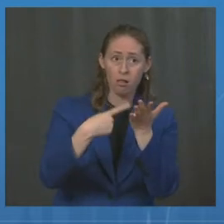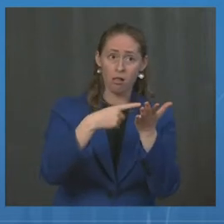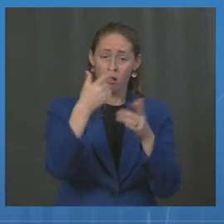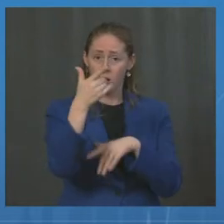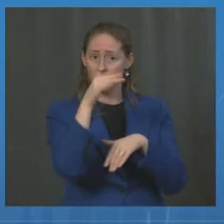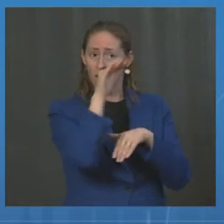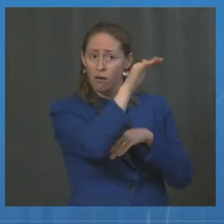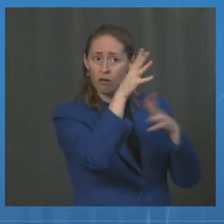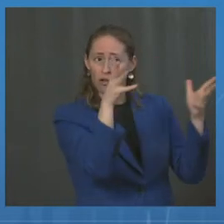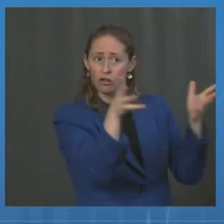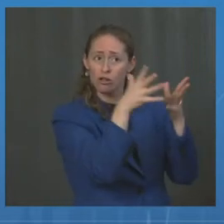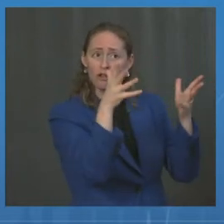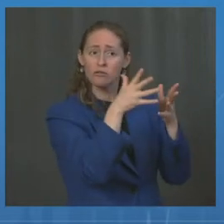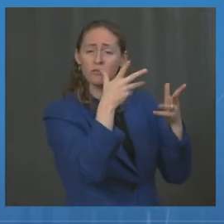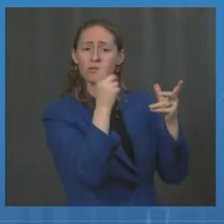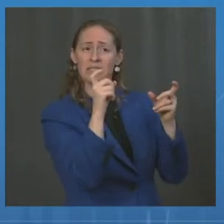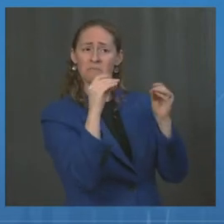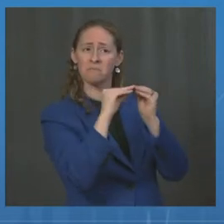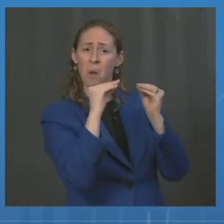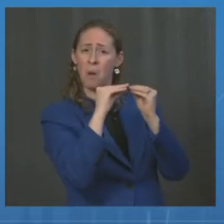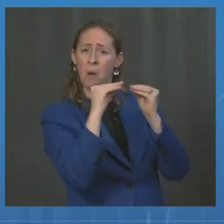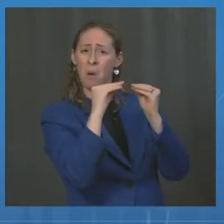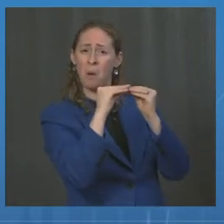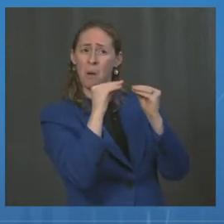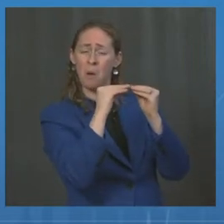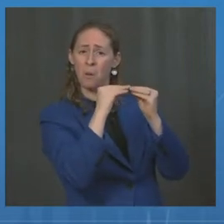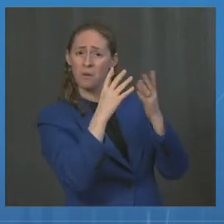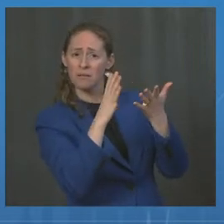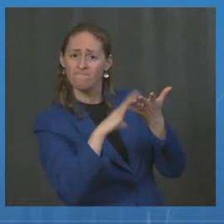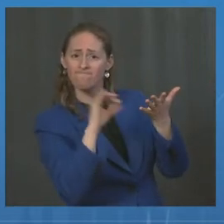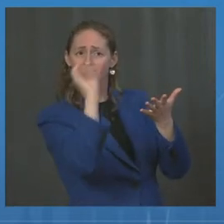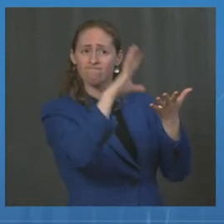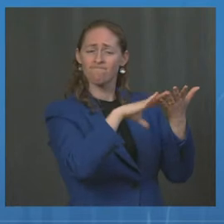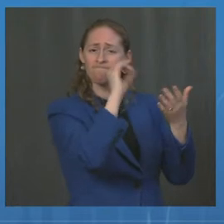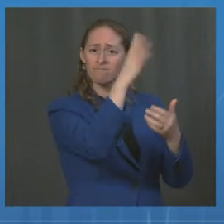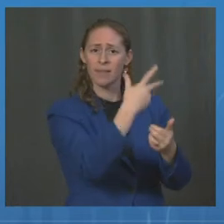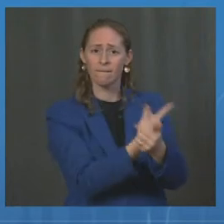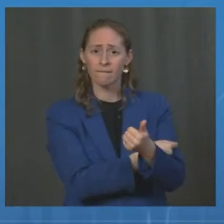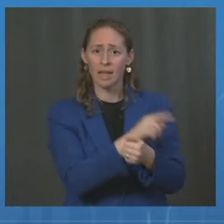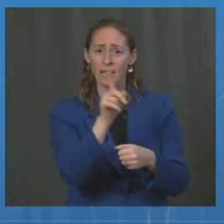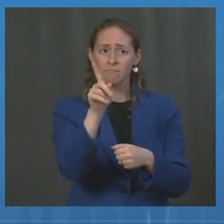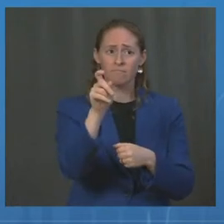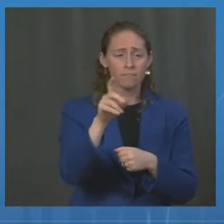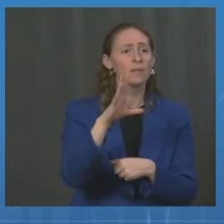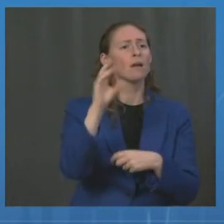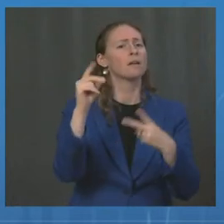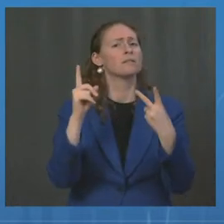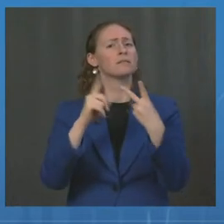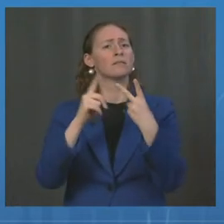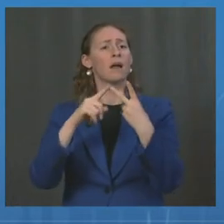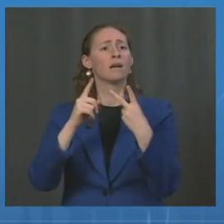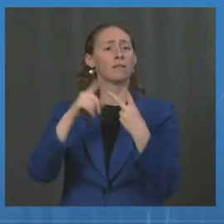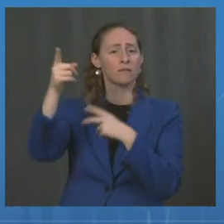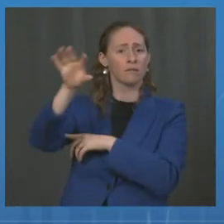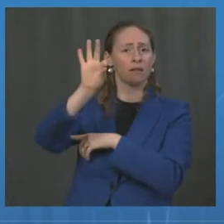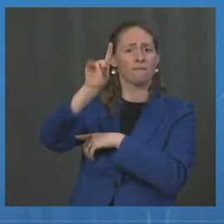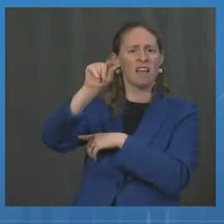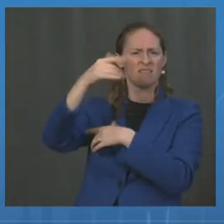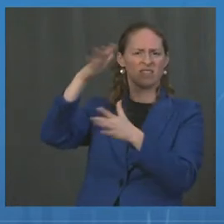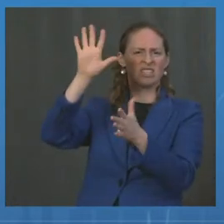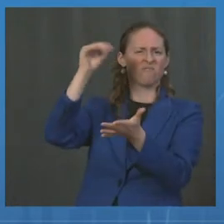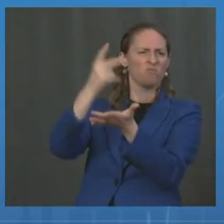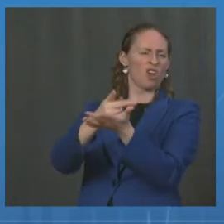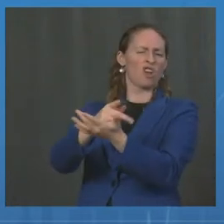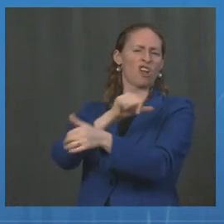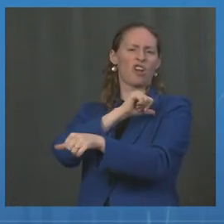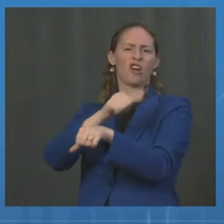globally? And then I know there's been some question about whether the FDA approval, full approval of the Pfizer vaccine has actually